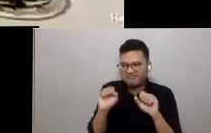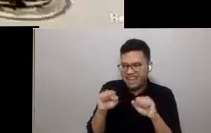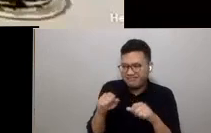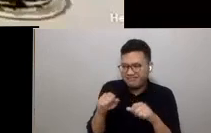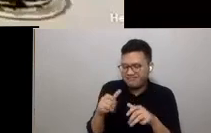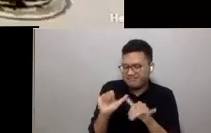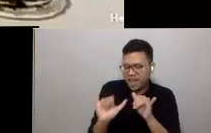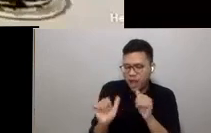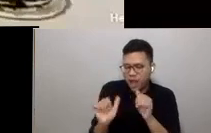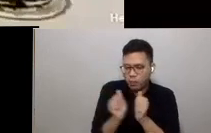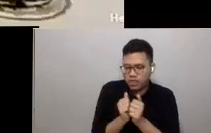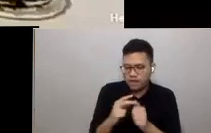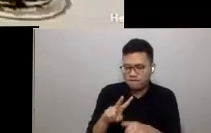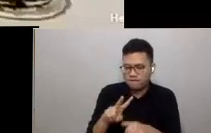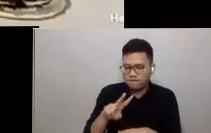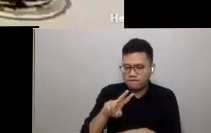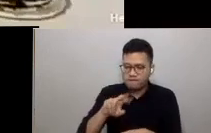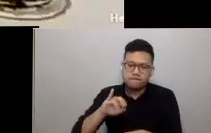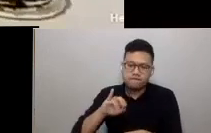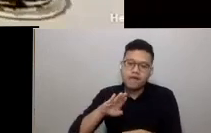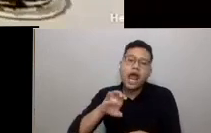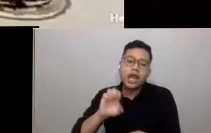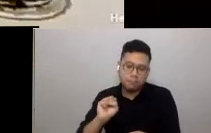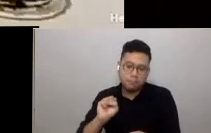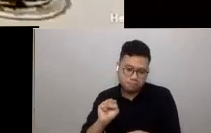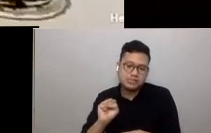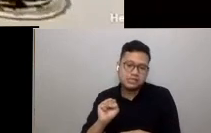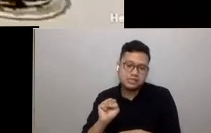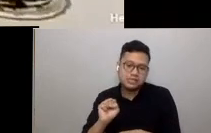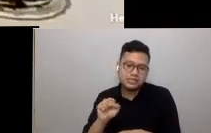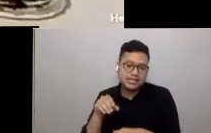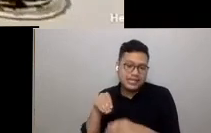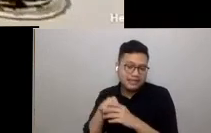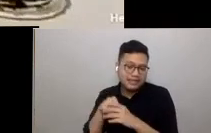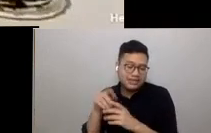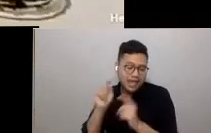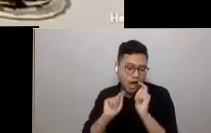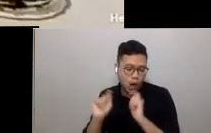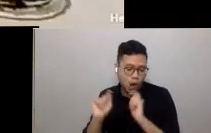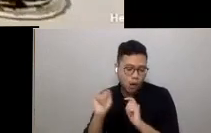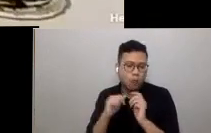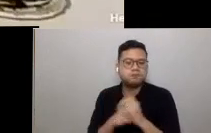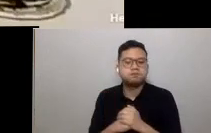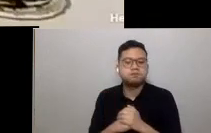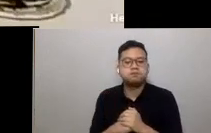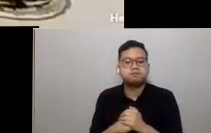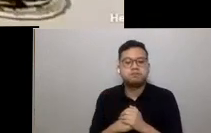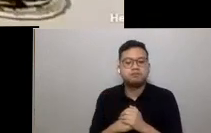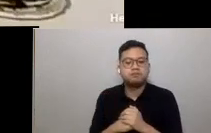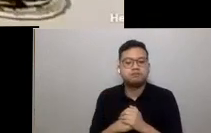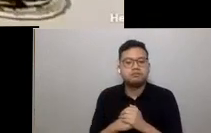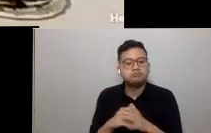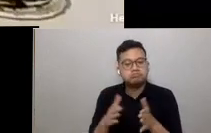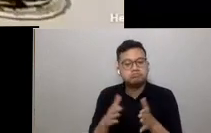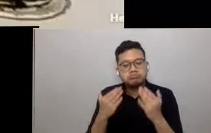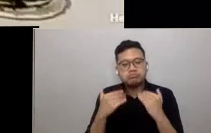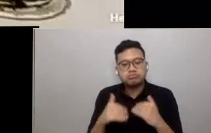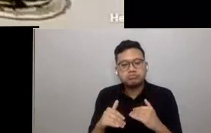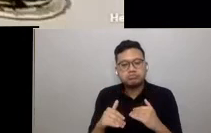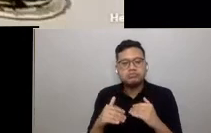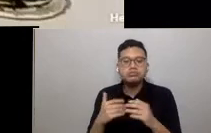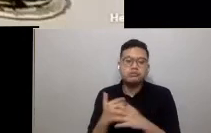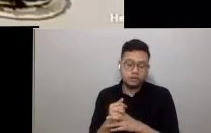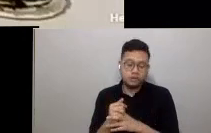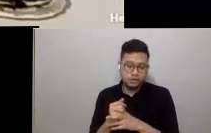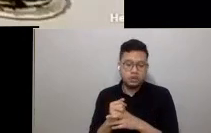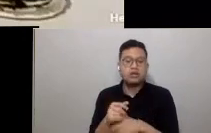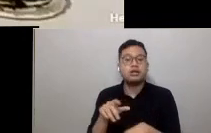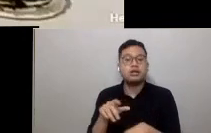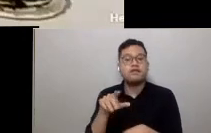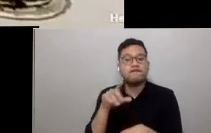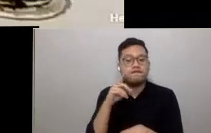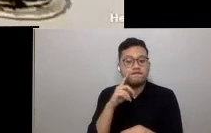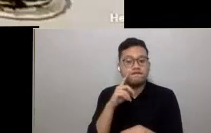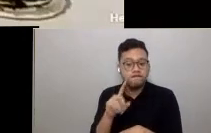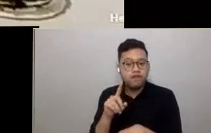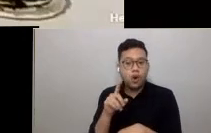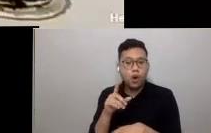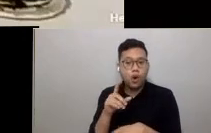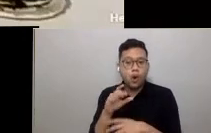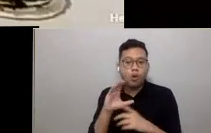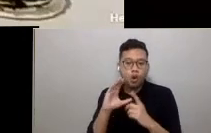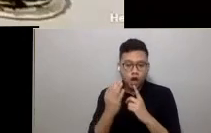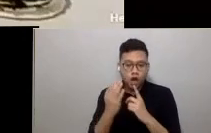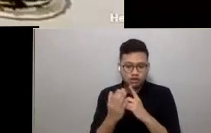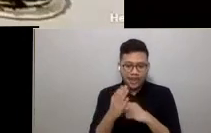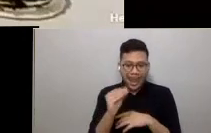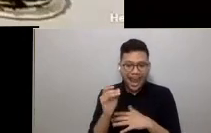great outdoors or the great spaces of the theatre, it probably comes as little surprise that our physical experience of culture and